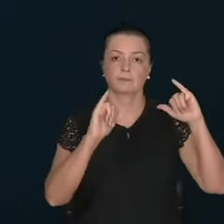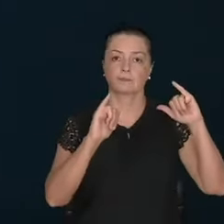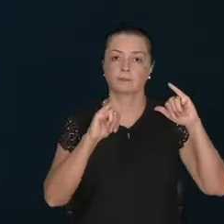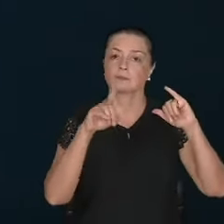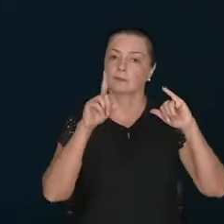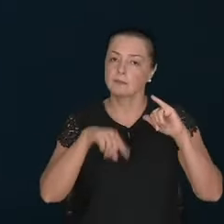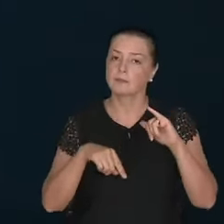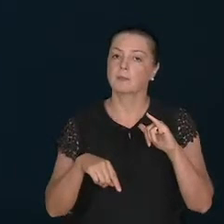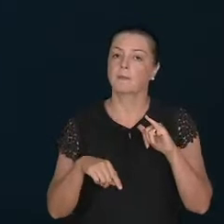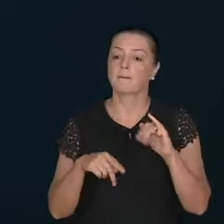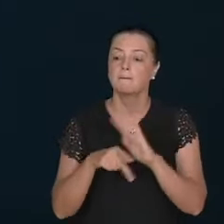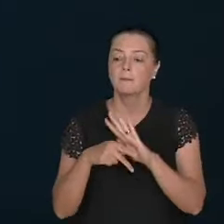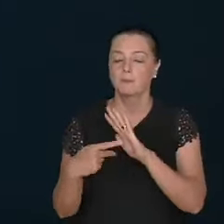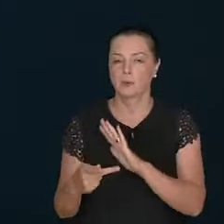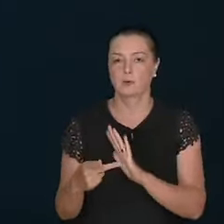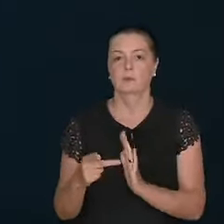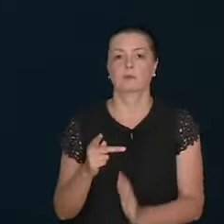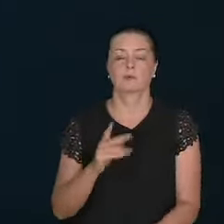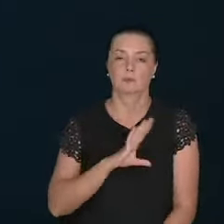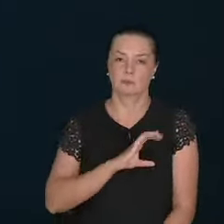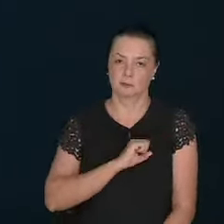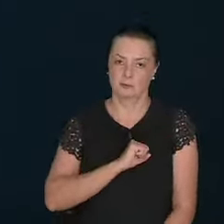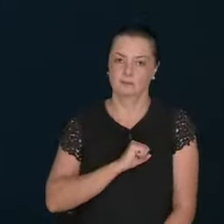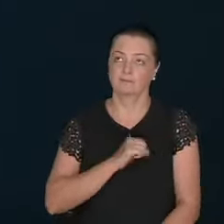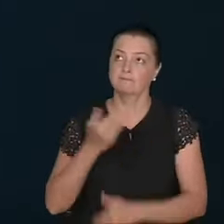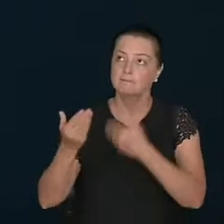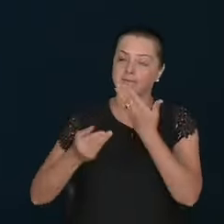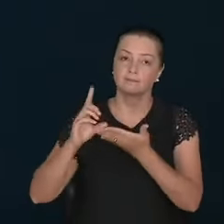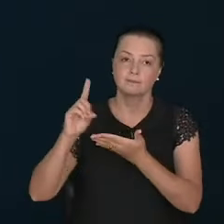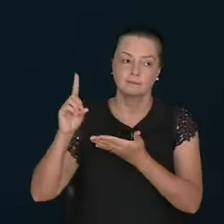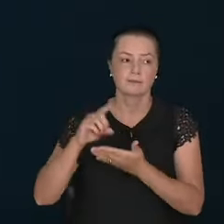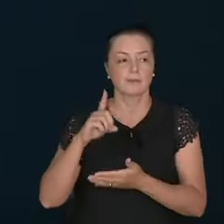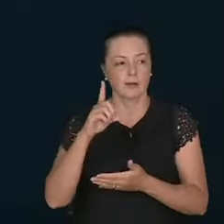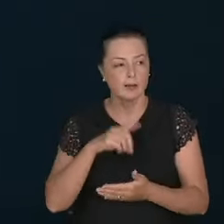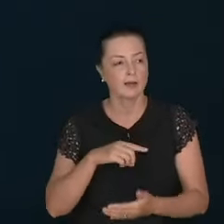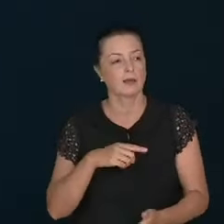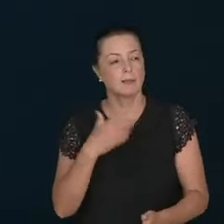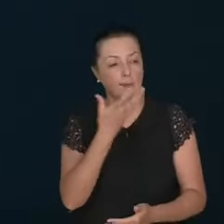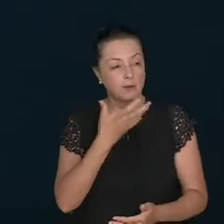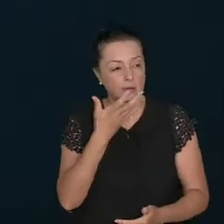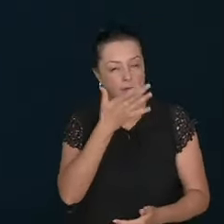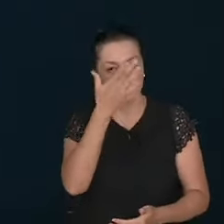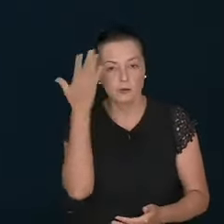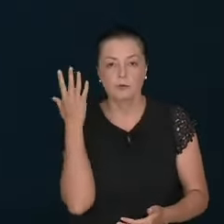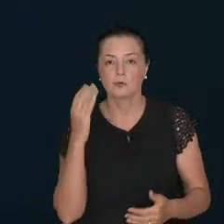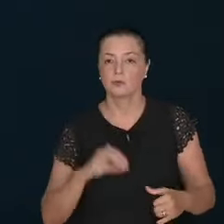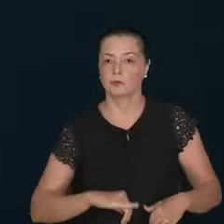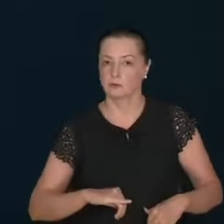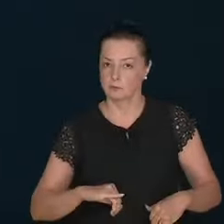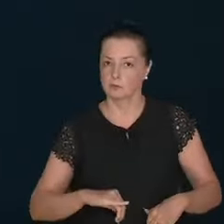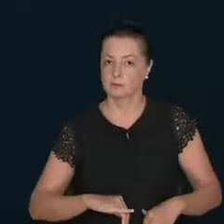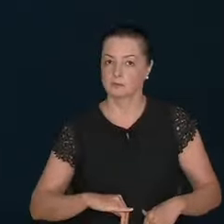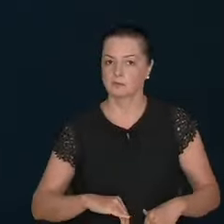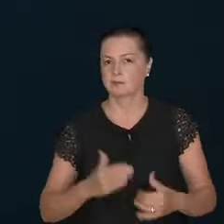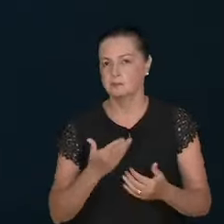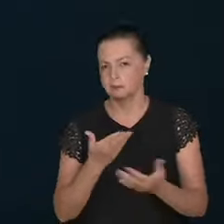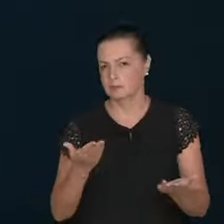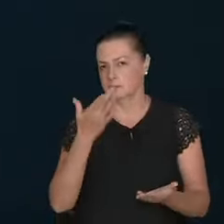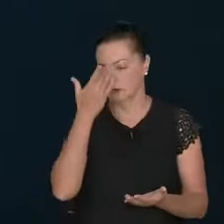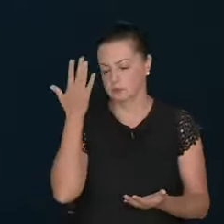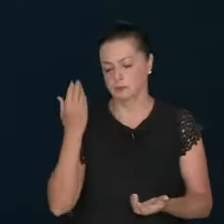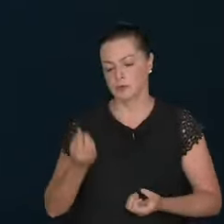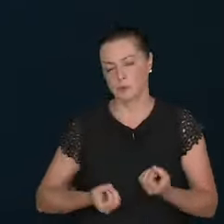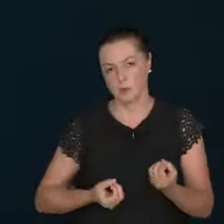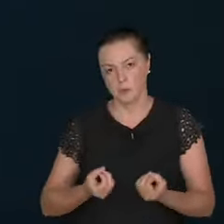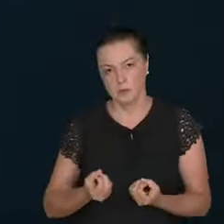It's part of the first love. The passion for the souls. So many assistants. And. Many